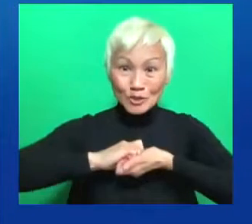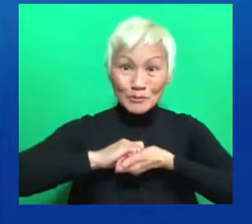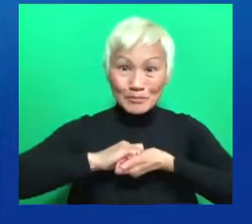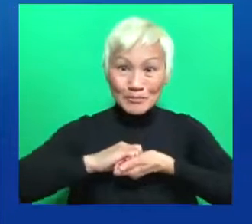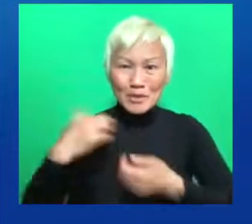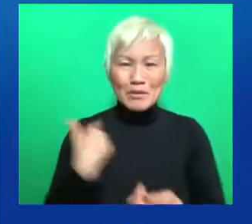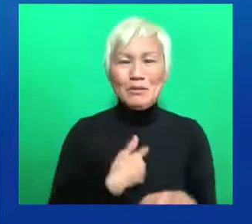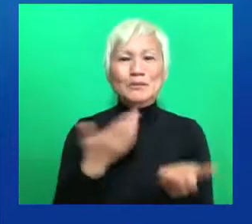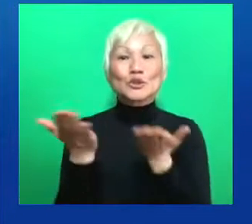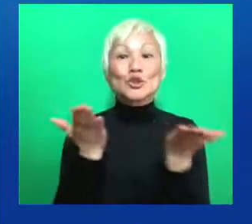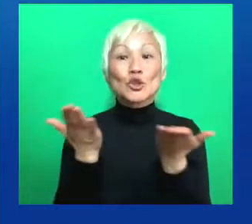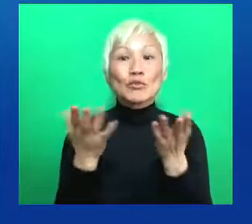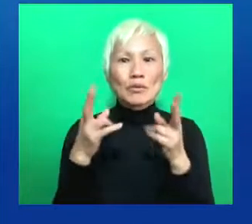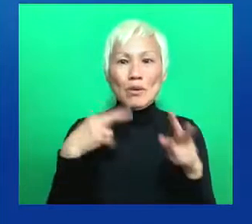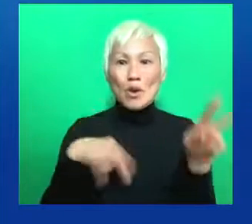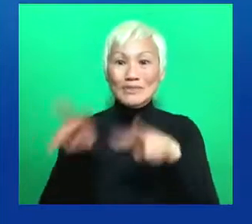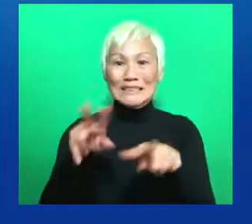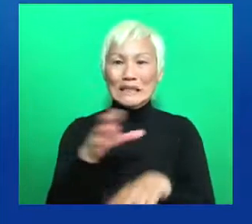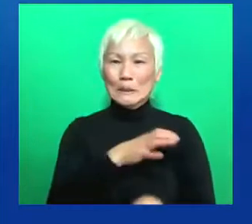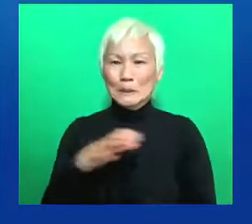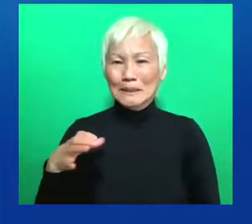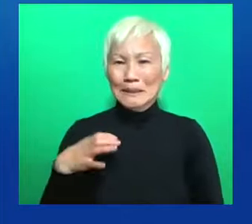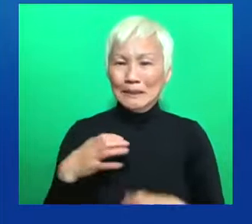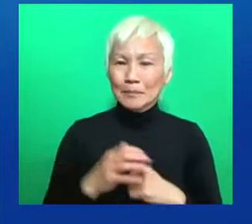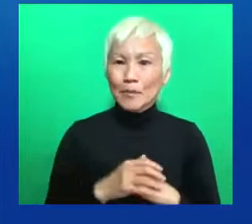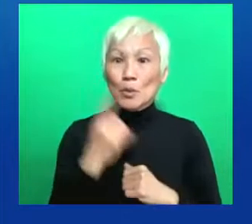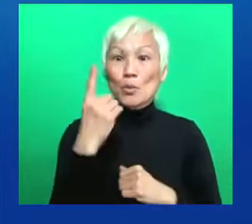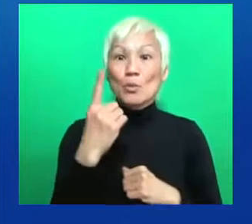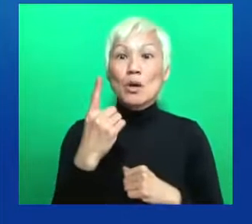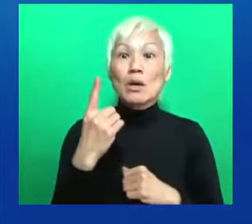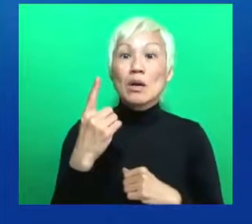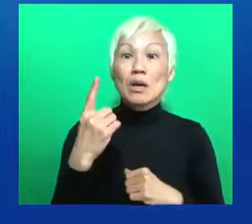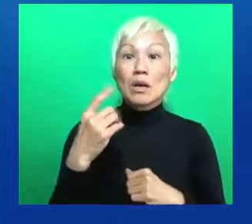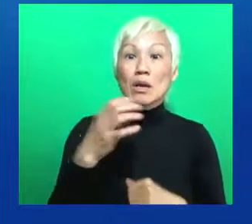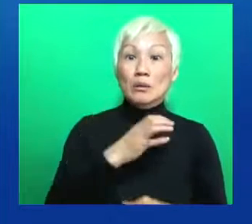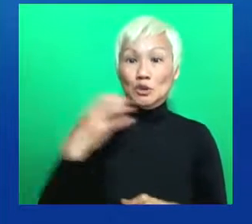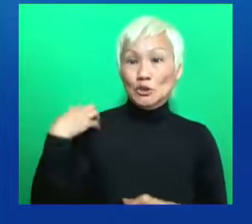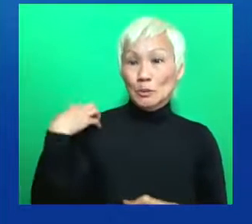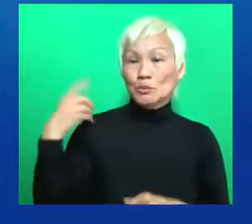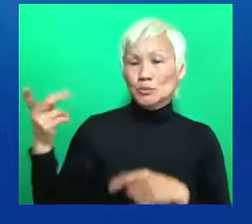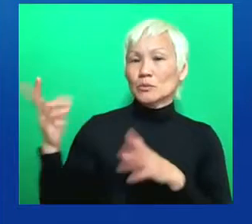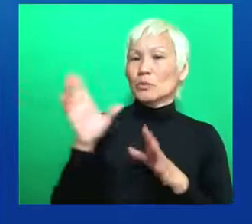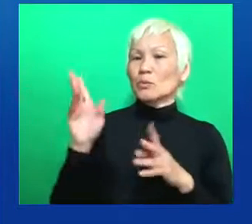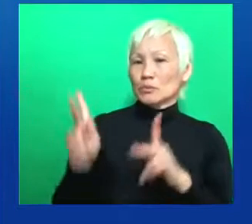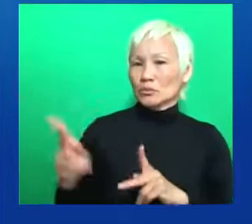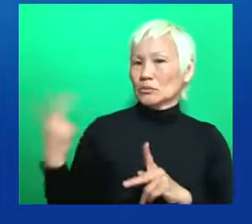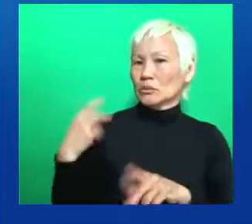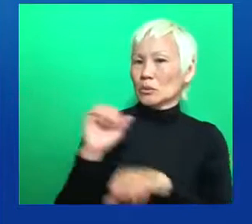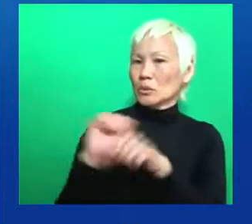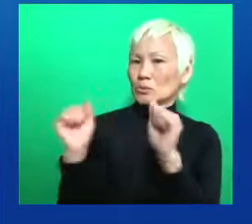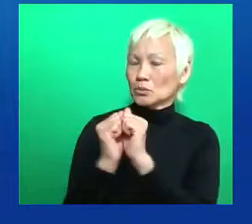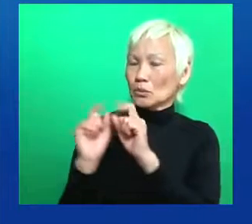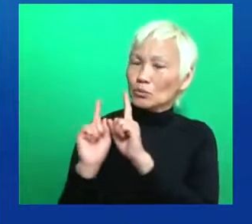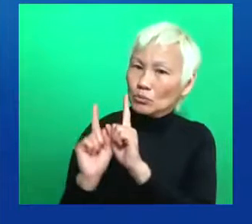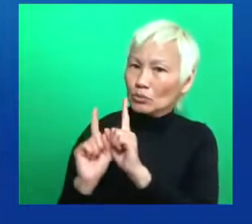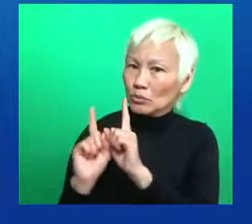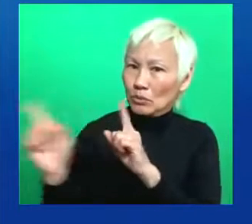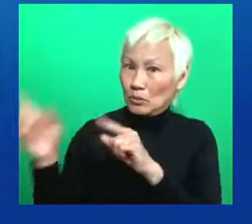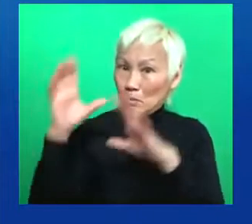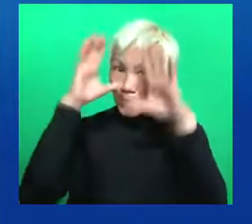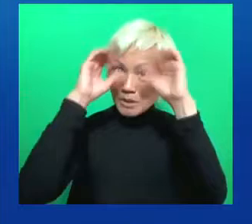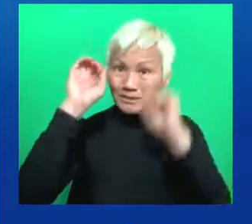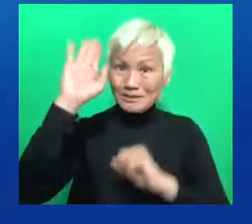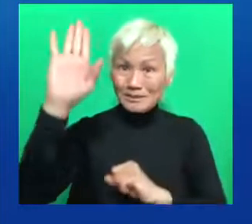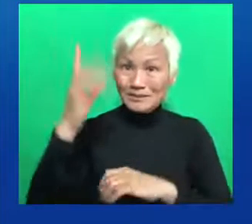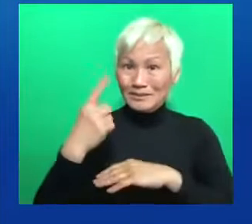the Chairwoman and I have been working with the administration on implementing the President's Day 1 Executive Order. We also